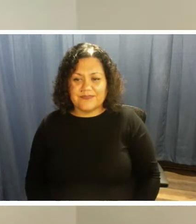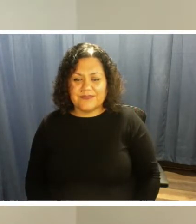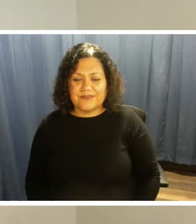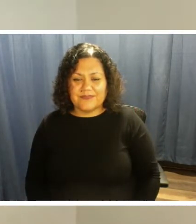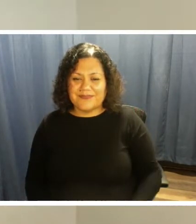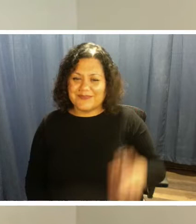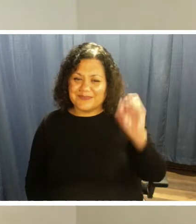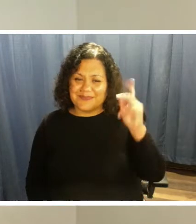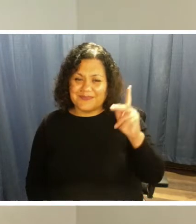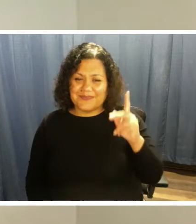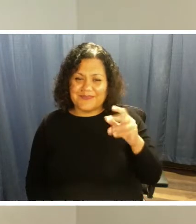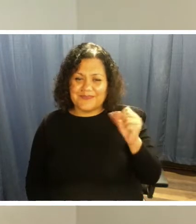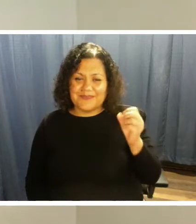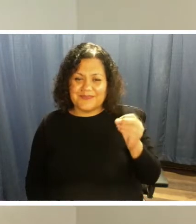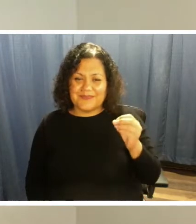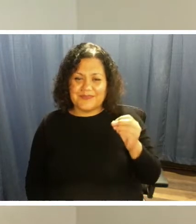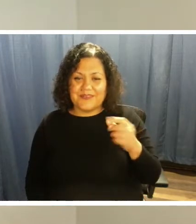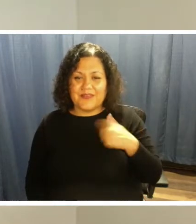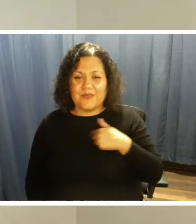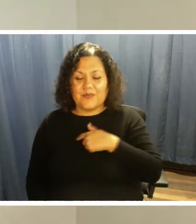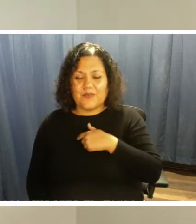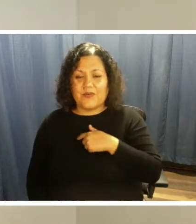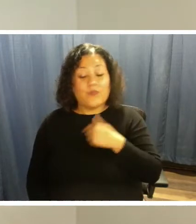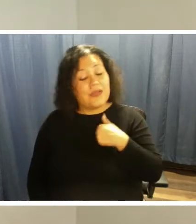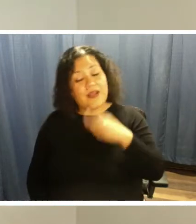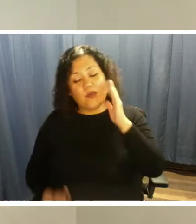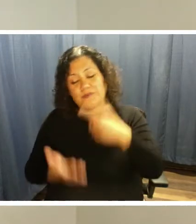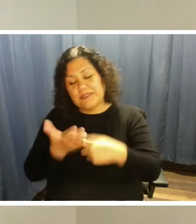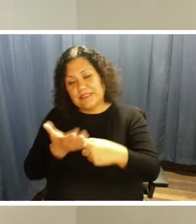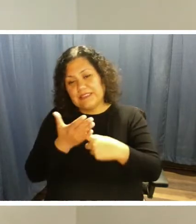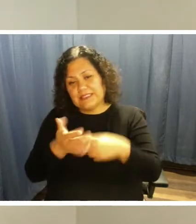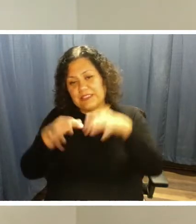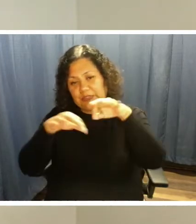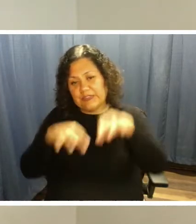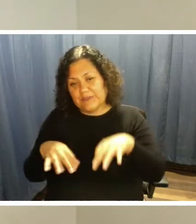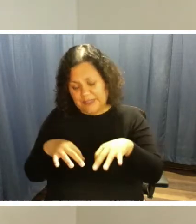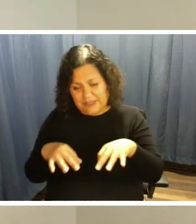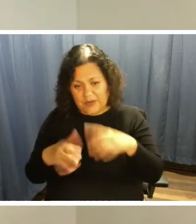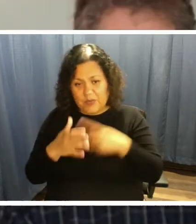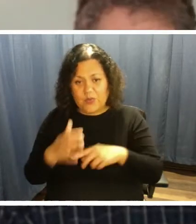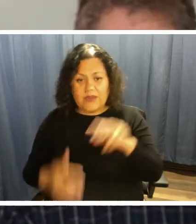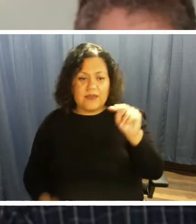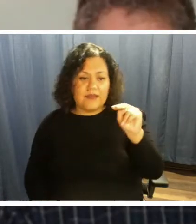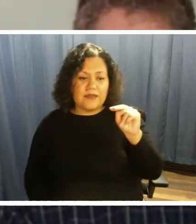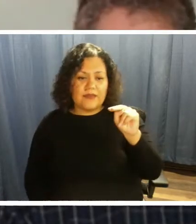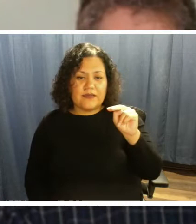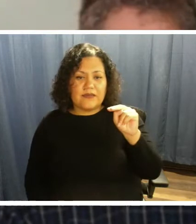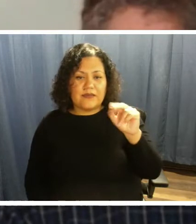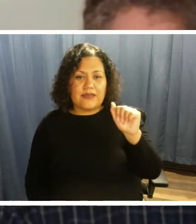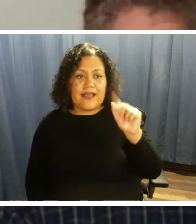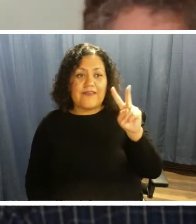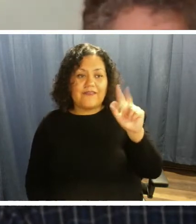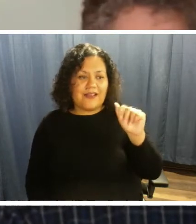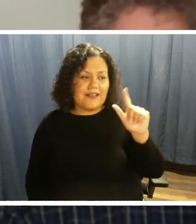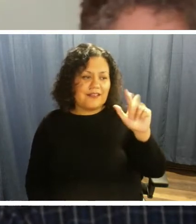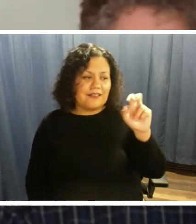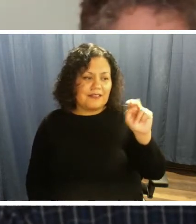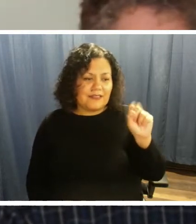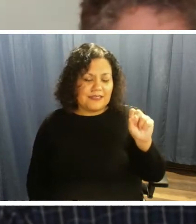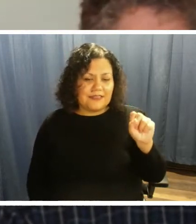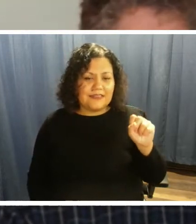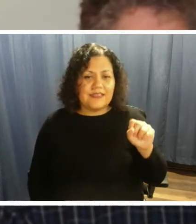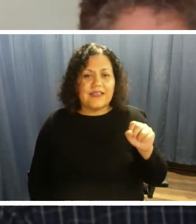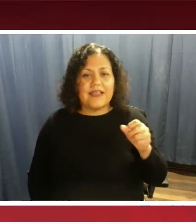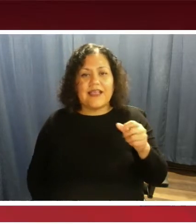So what I'll be discussing today is really what NaviLens is, features and benefits of using NaviLens,